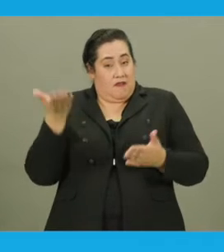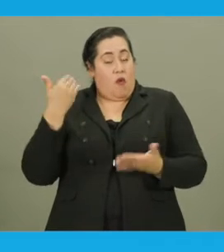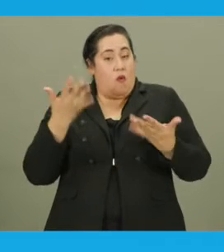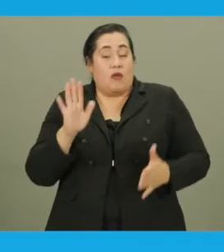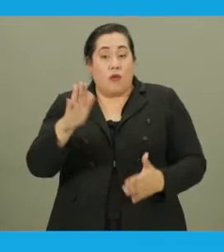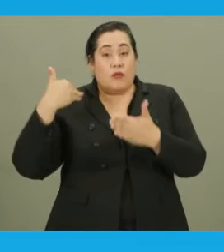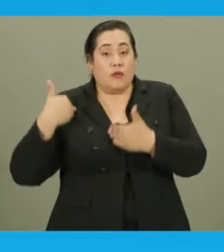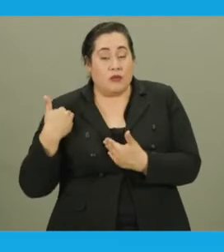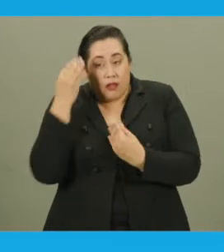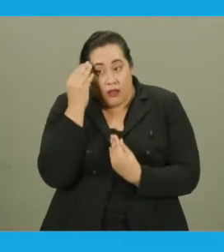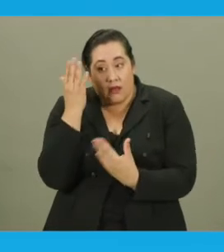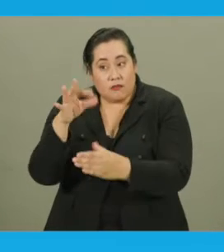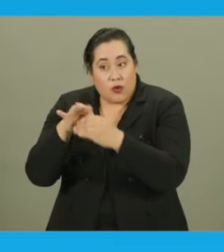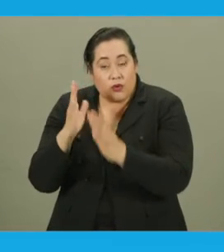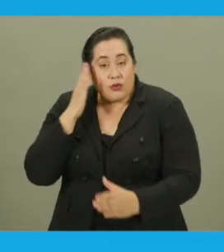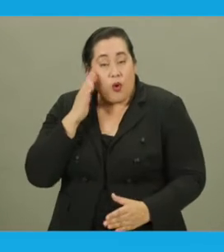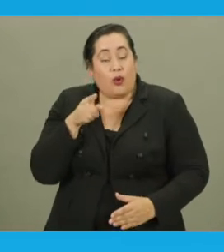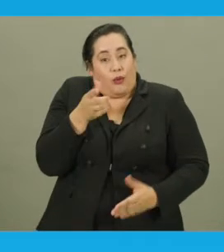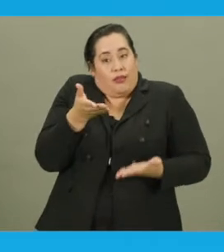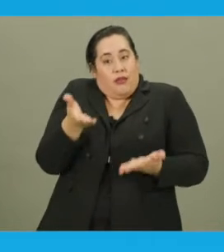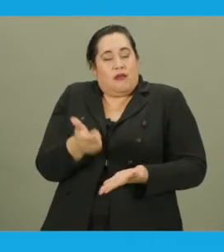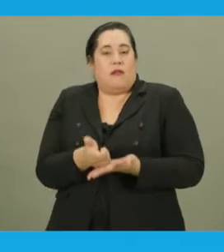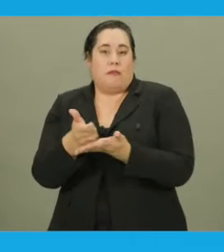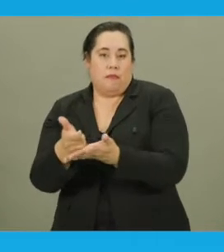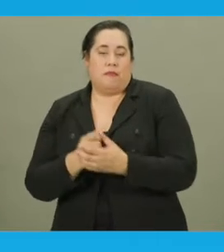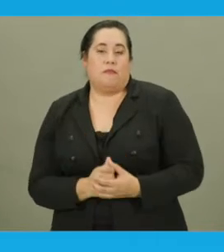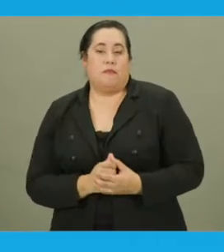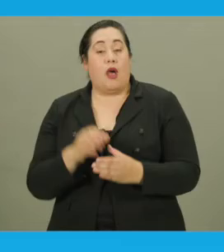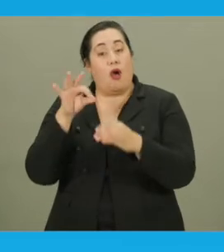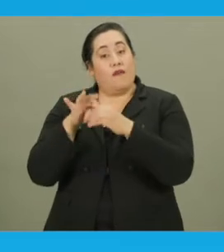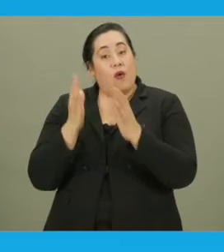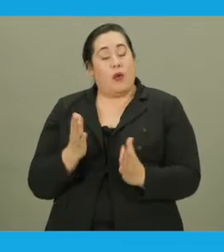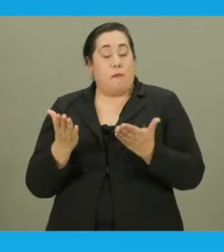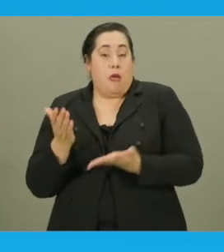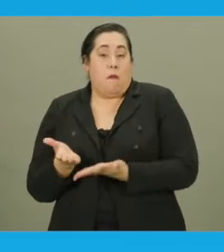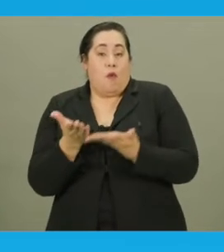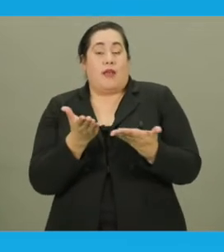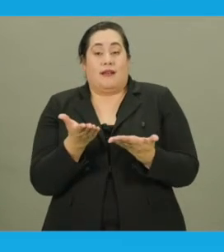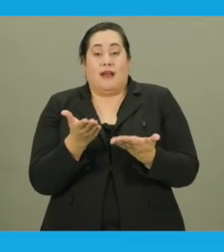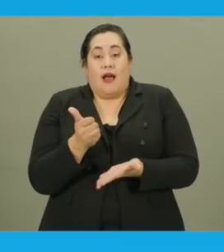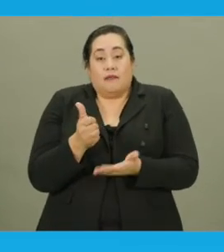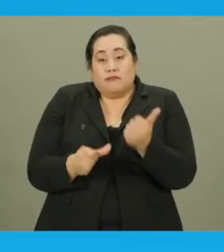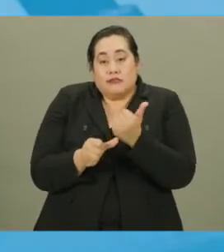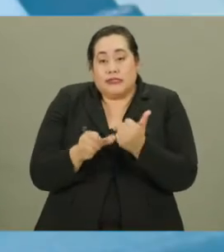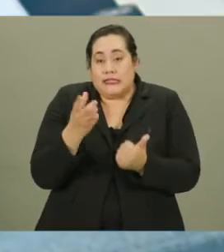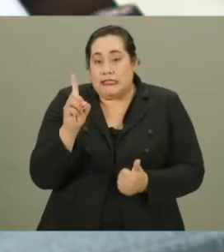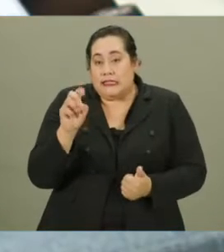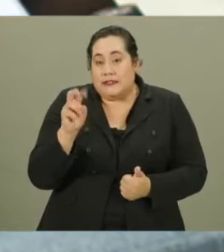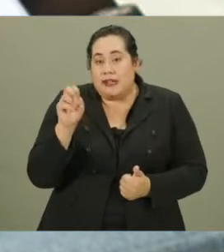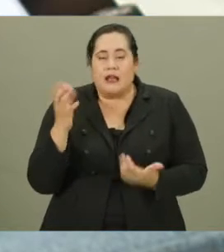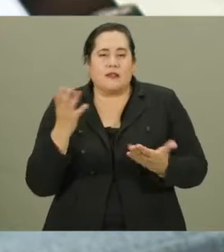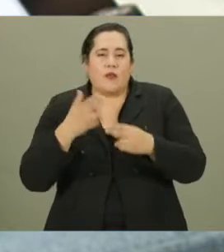it's your responsibility to let voters know that you are there to help. A voter might bring an assistive device such as a